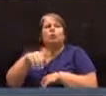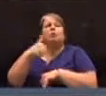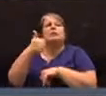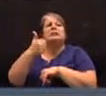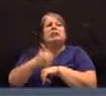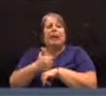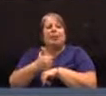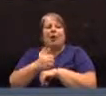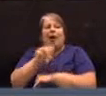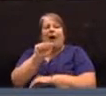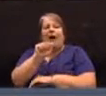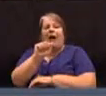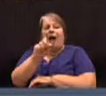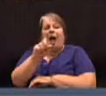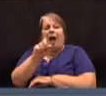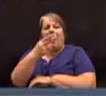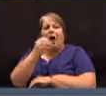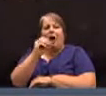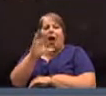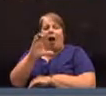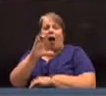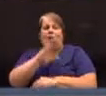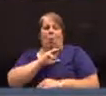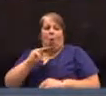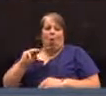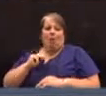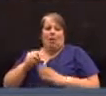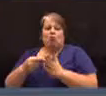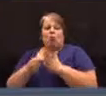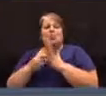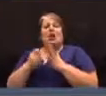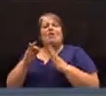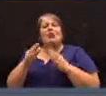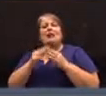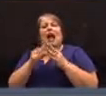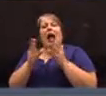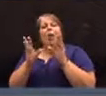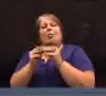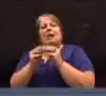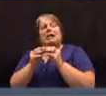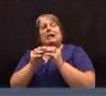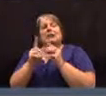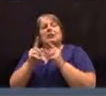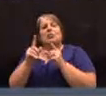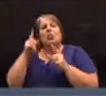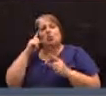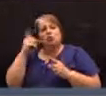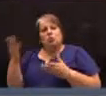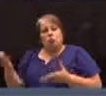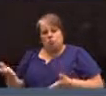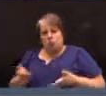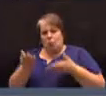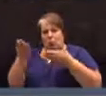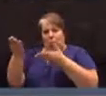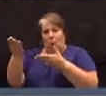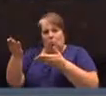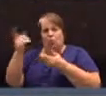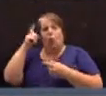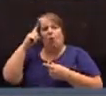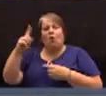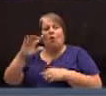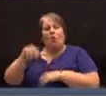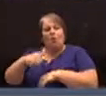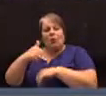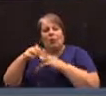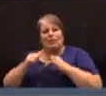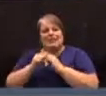an ad hoc committee of representative Town Meeting for the purpose of bringing forth a proposal for the establishment